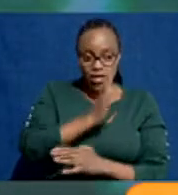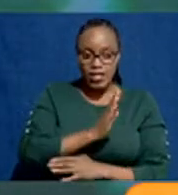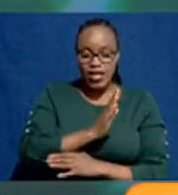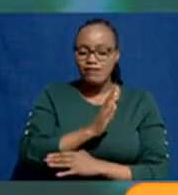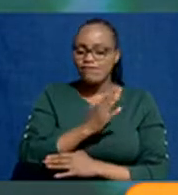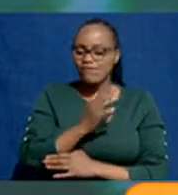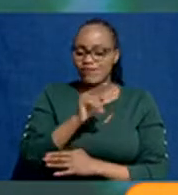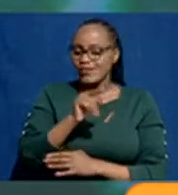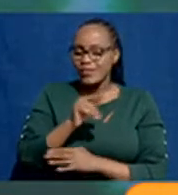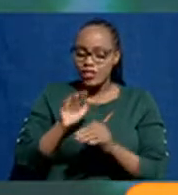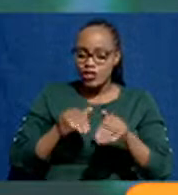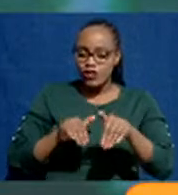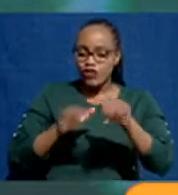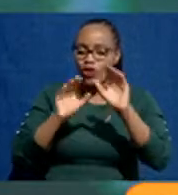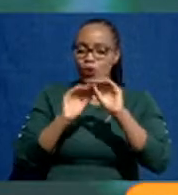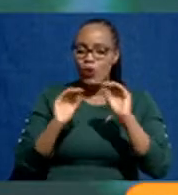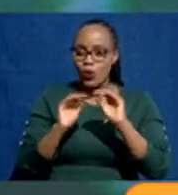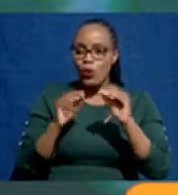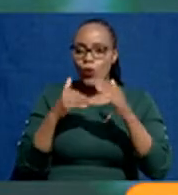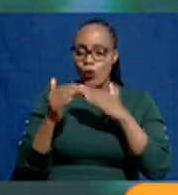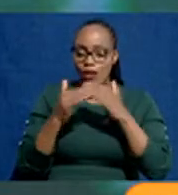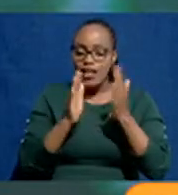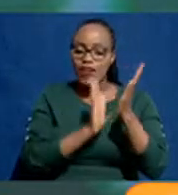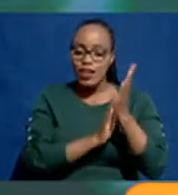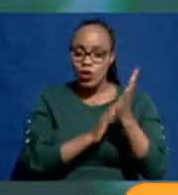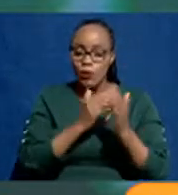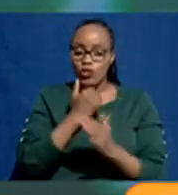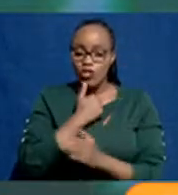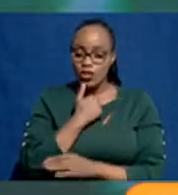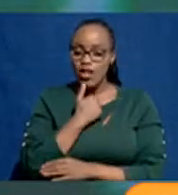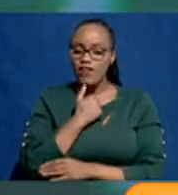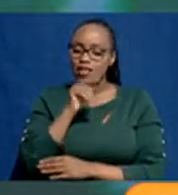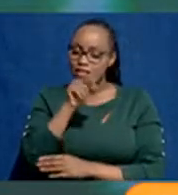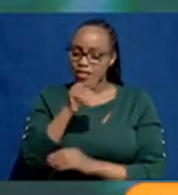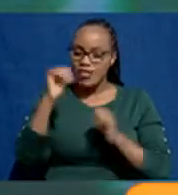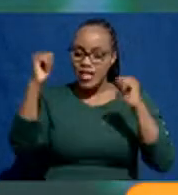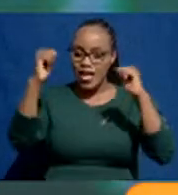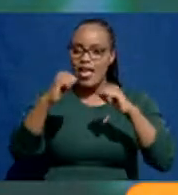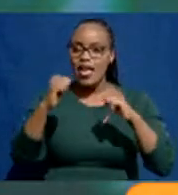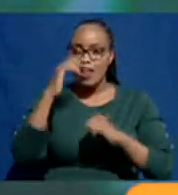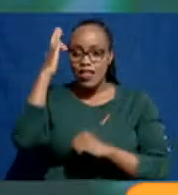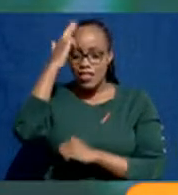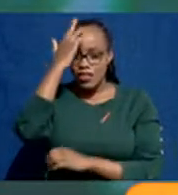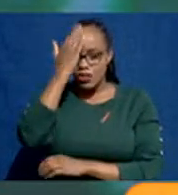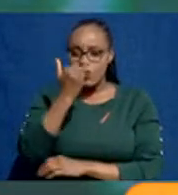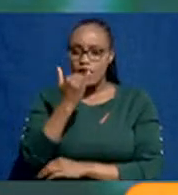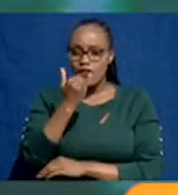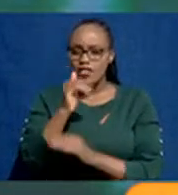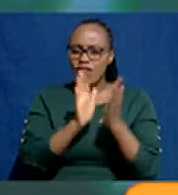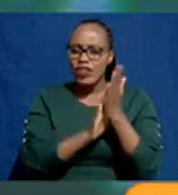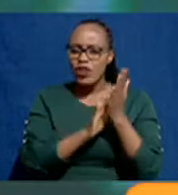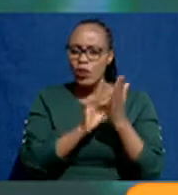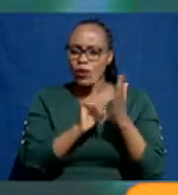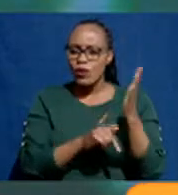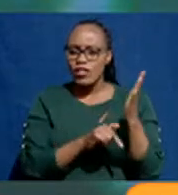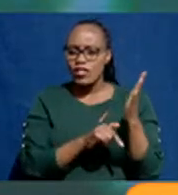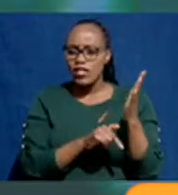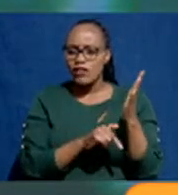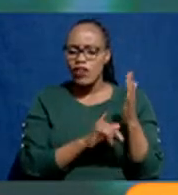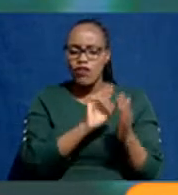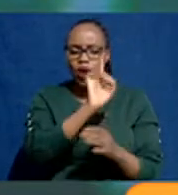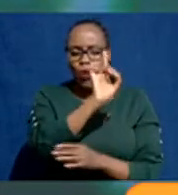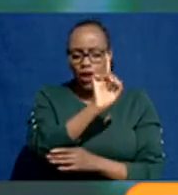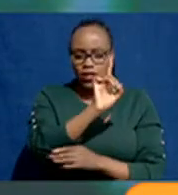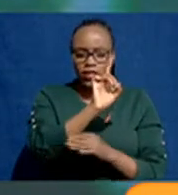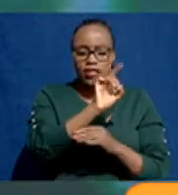according to what is actually recommended. That I agree. And that is why I've also said some. 1,